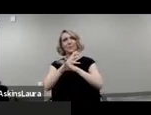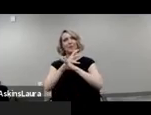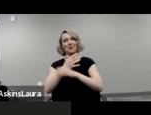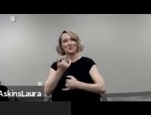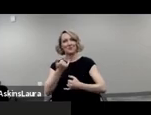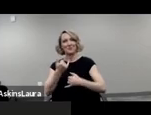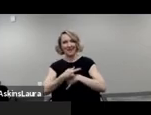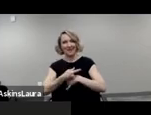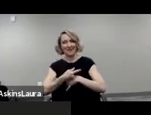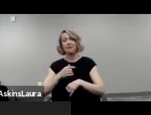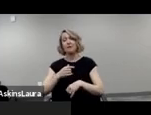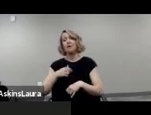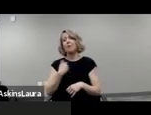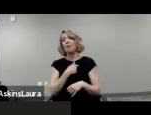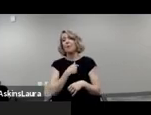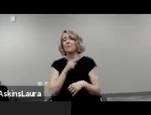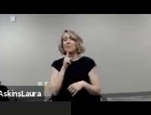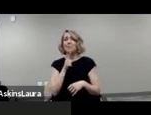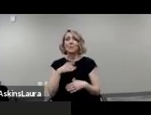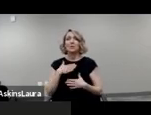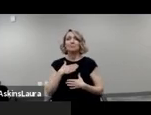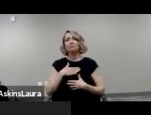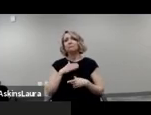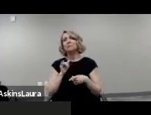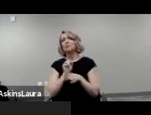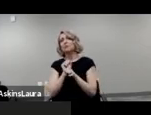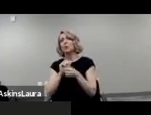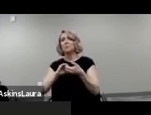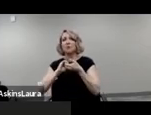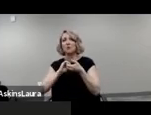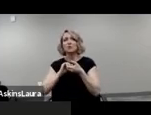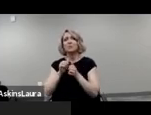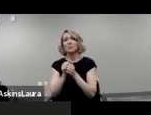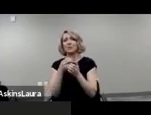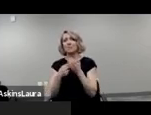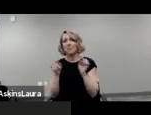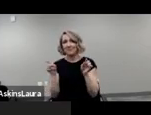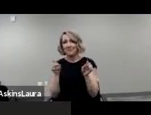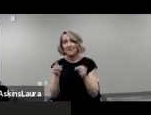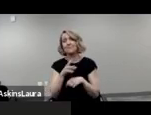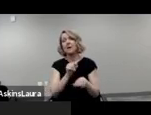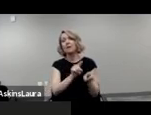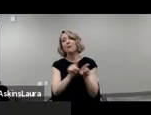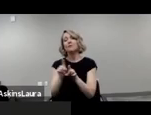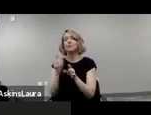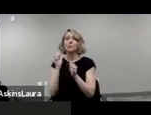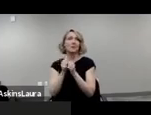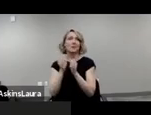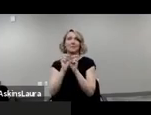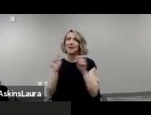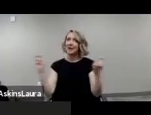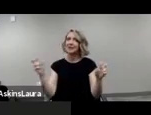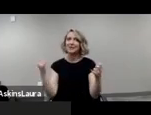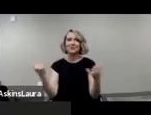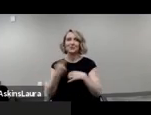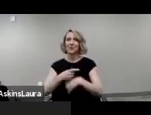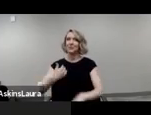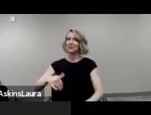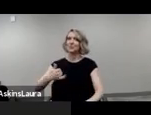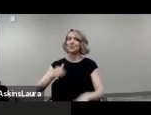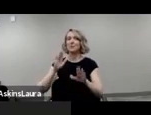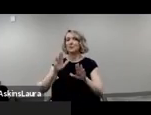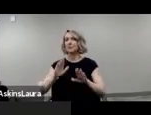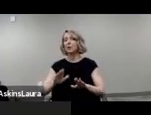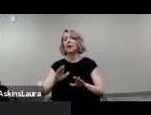our pleasure at the California Foundation for Independent Living Centers to work in partnership with both of them and all of today's panelists to bring you this very